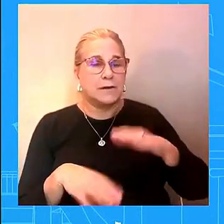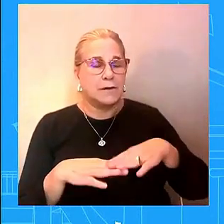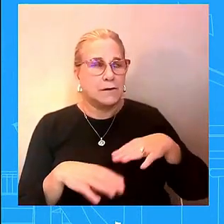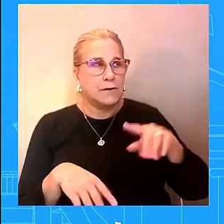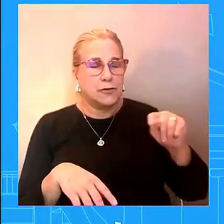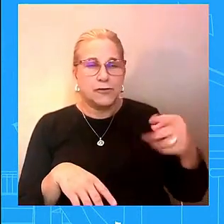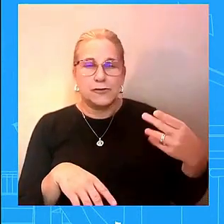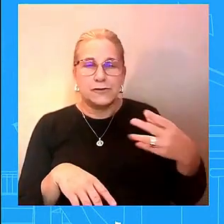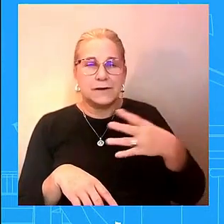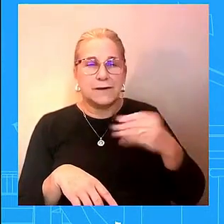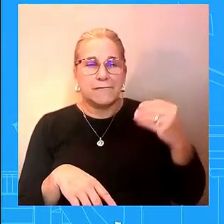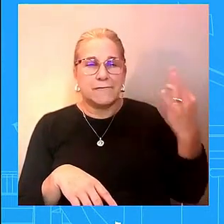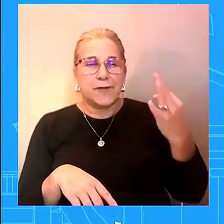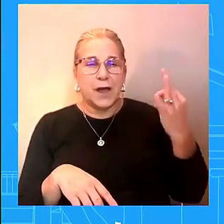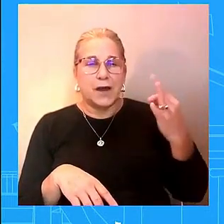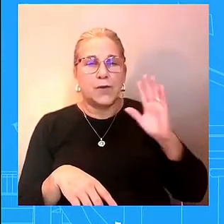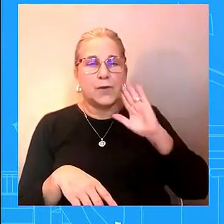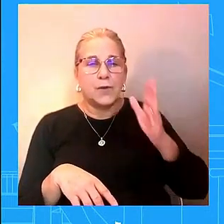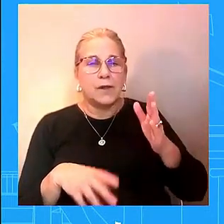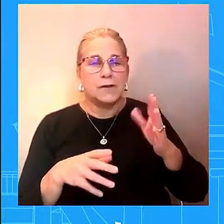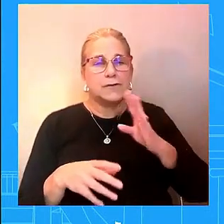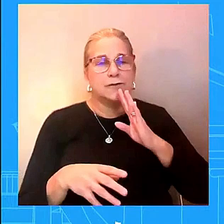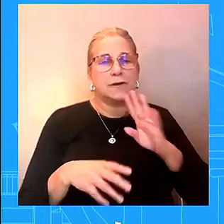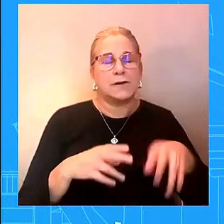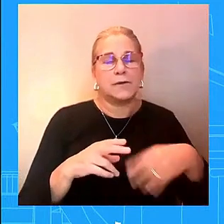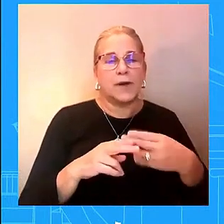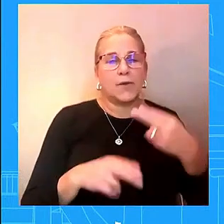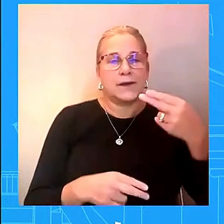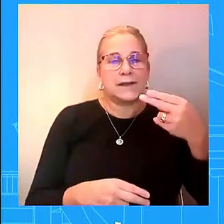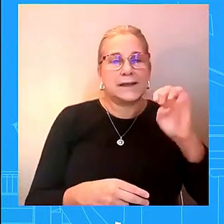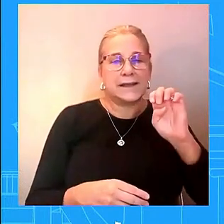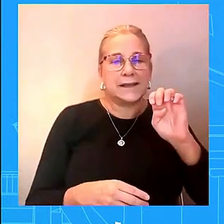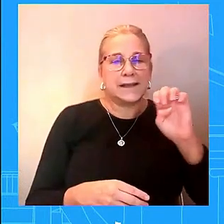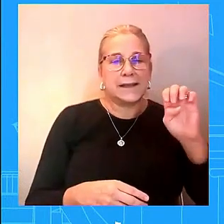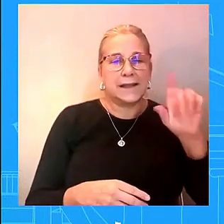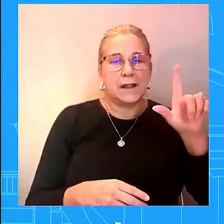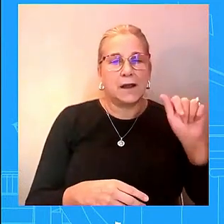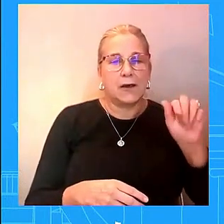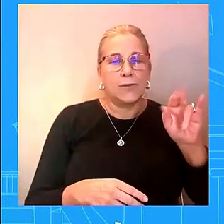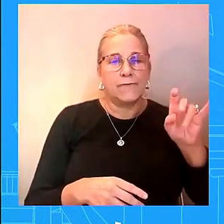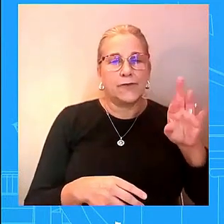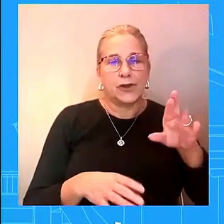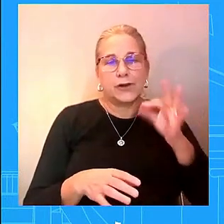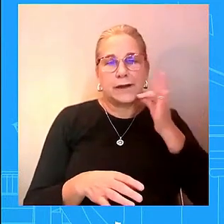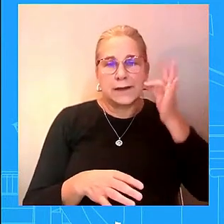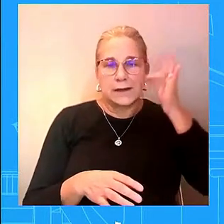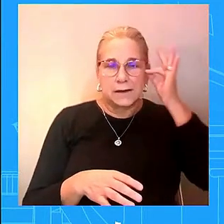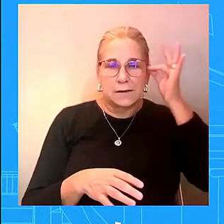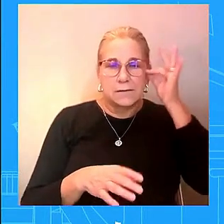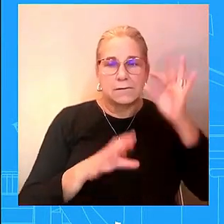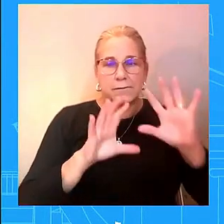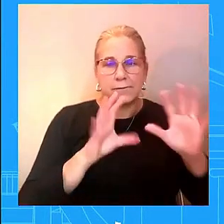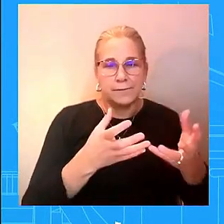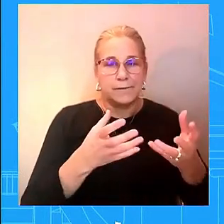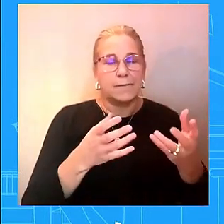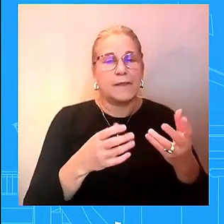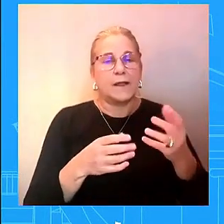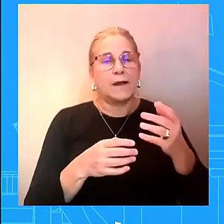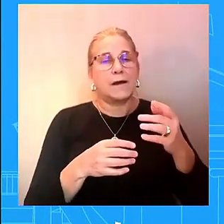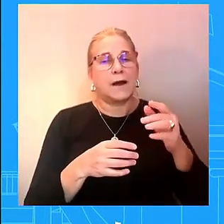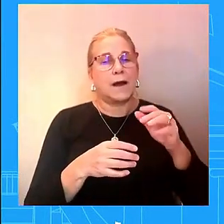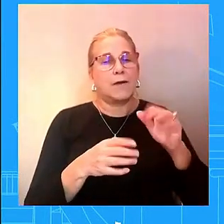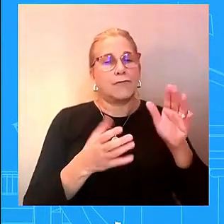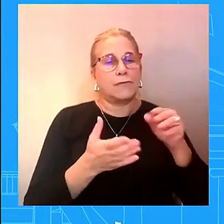record of delivering for tribal communities including keeping his promise to make this historic visit to his